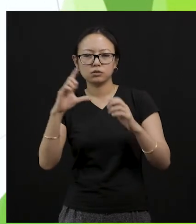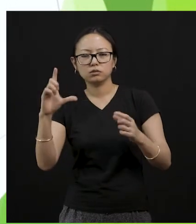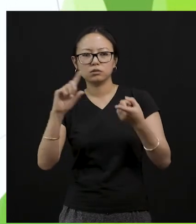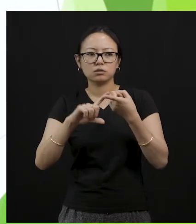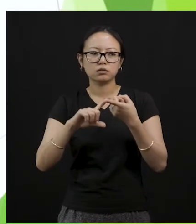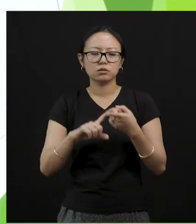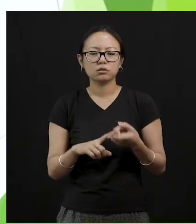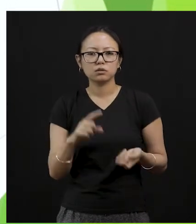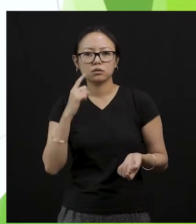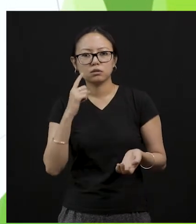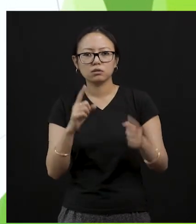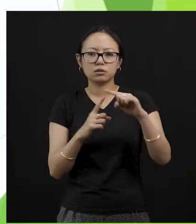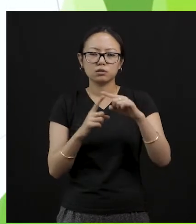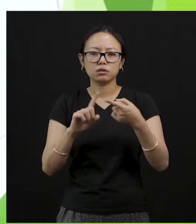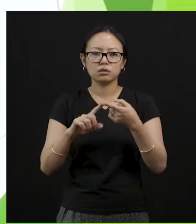again.